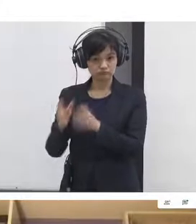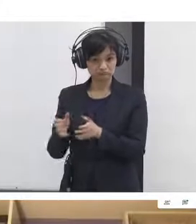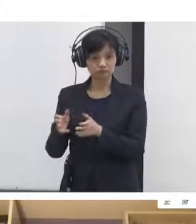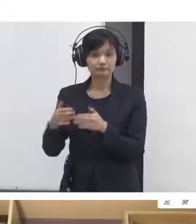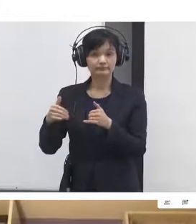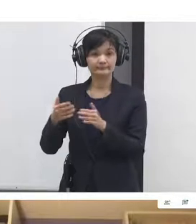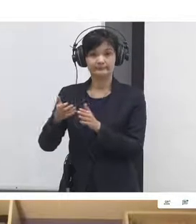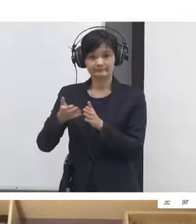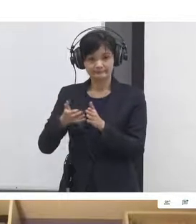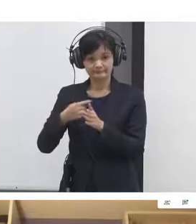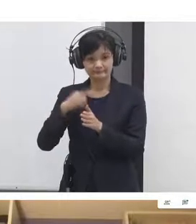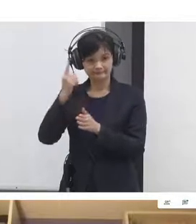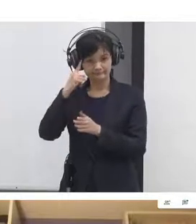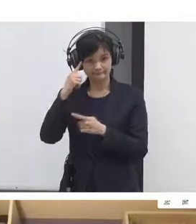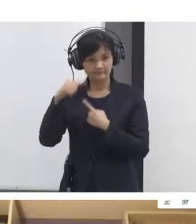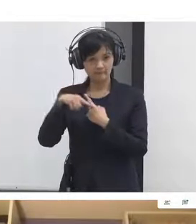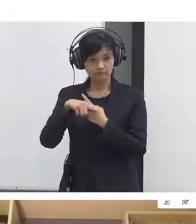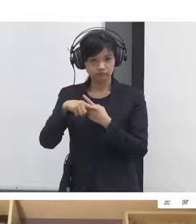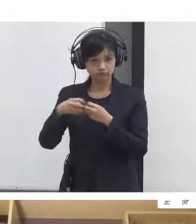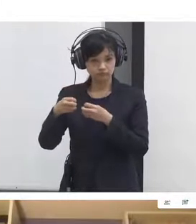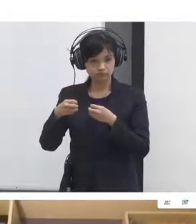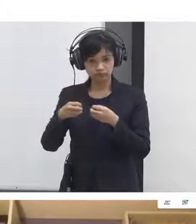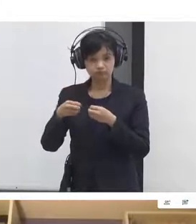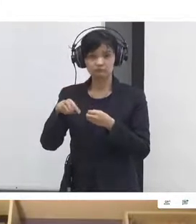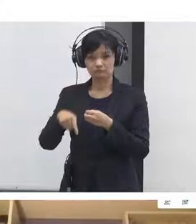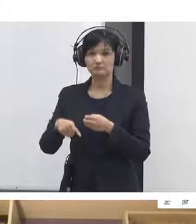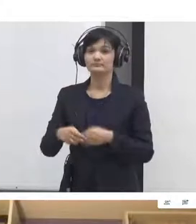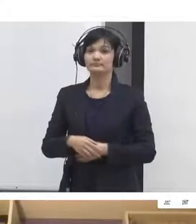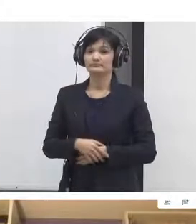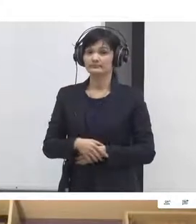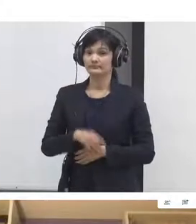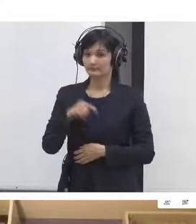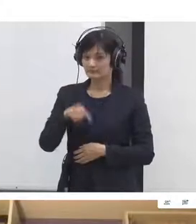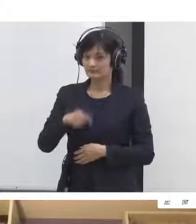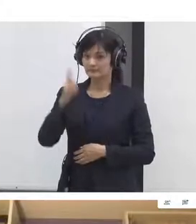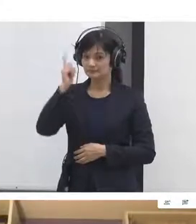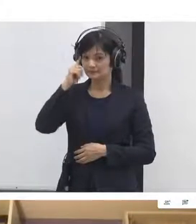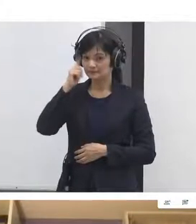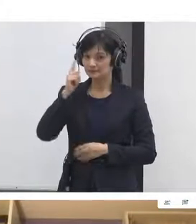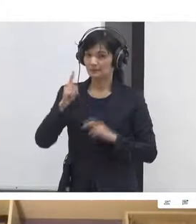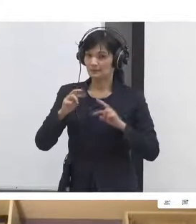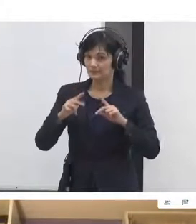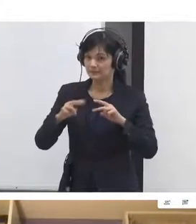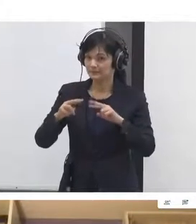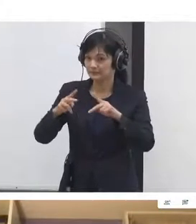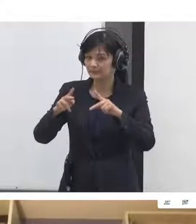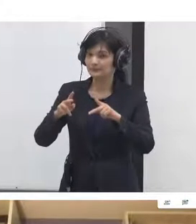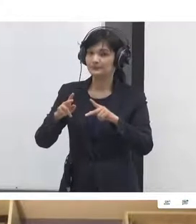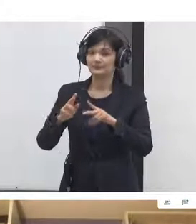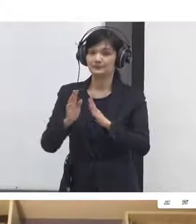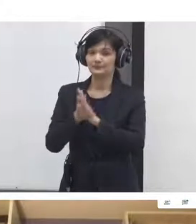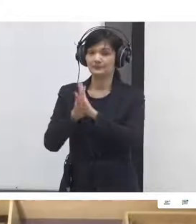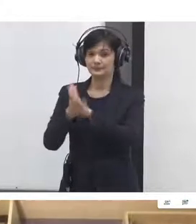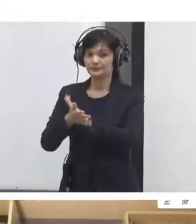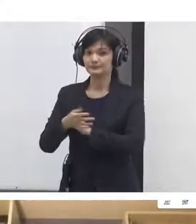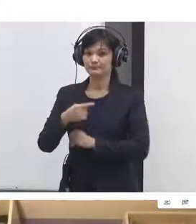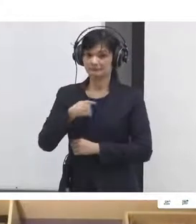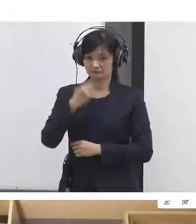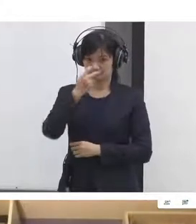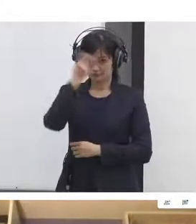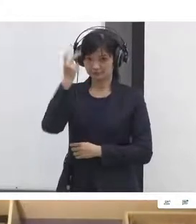beginning to change I can see that and it's more about